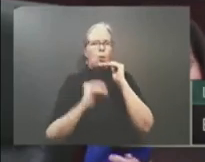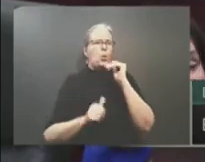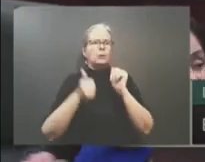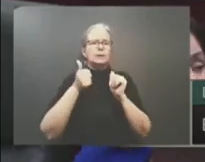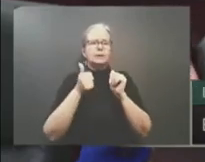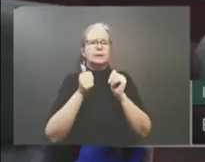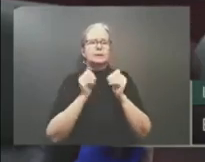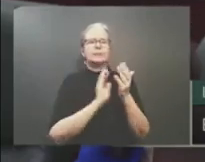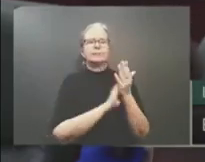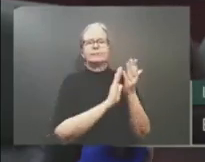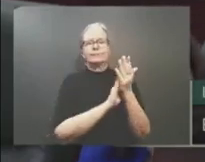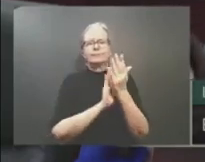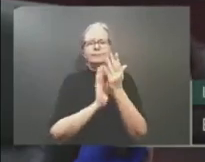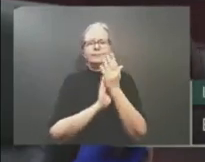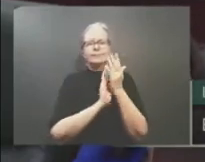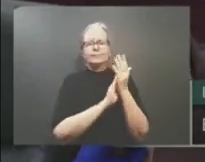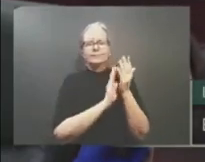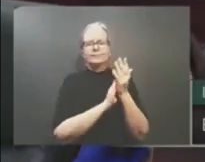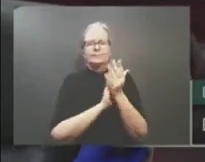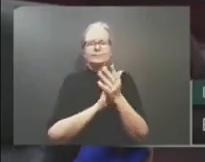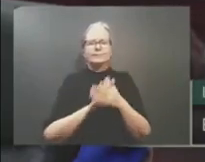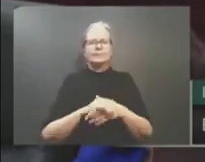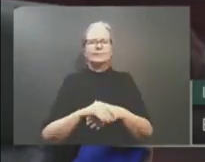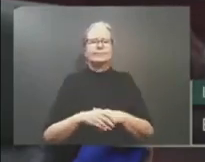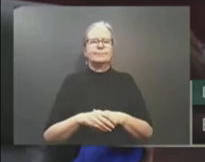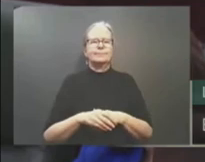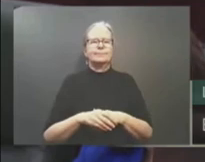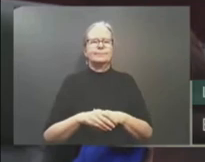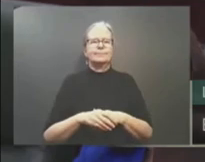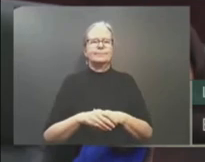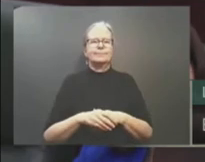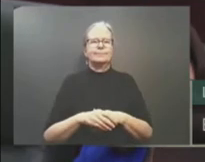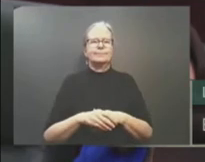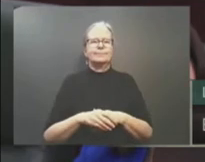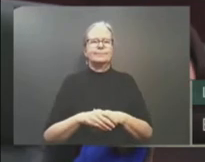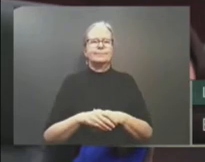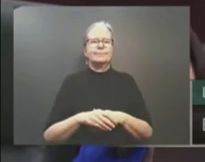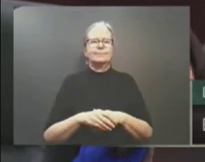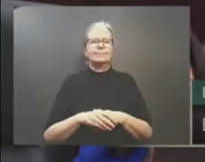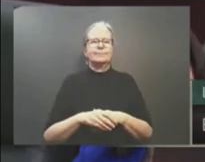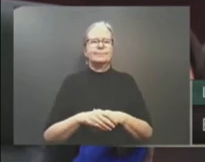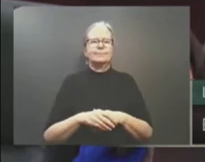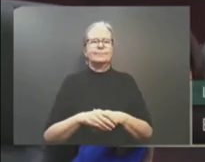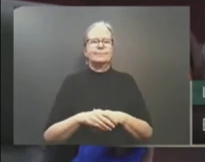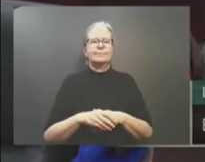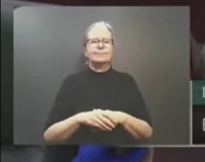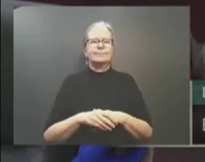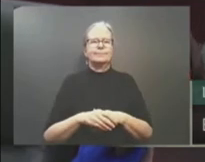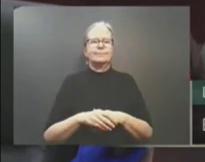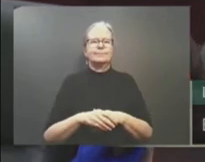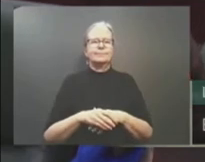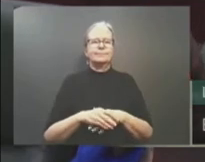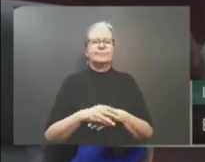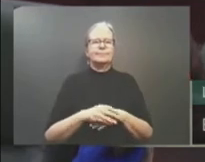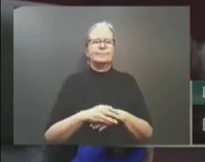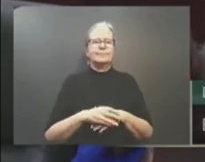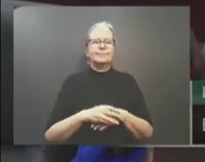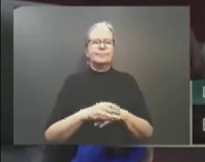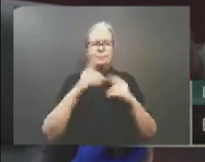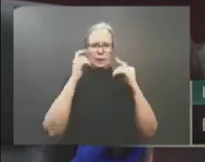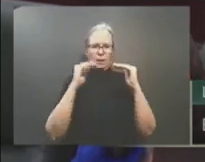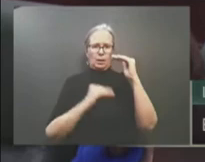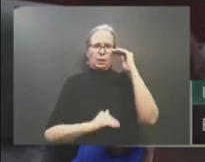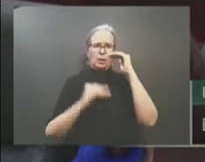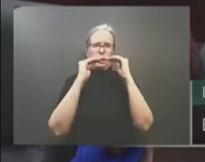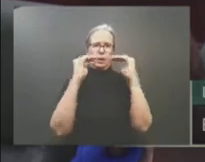And because of our strong balance sheet, Alberta has received its second credit upgrade of the year. Remarkable when we consider